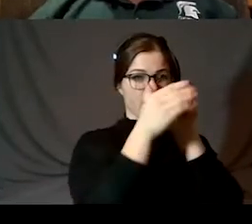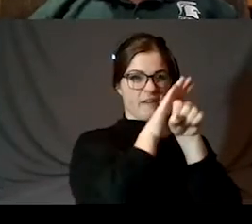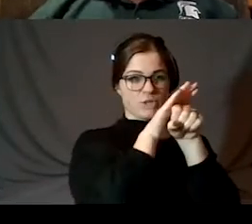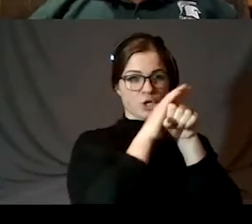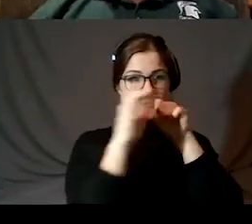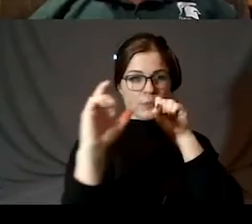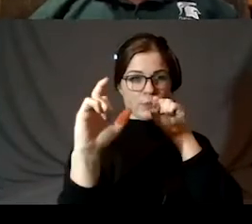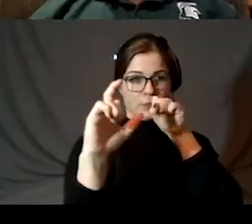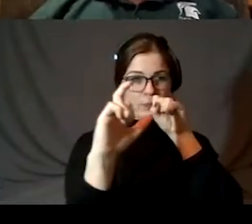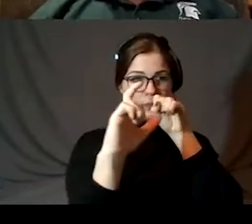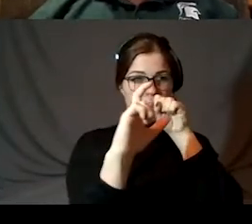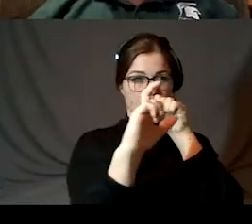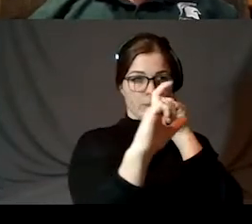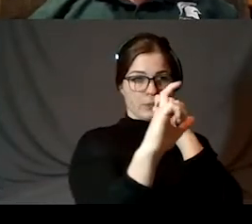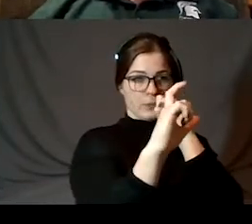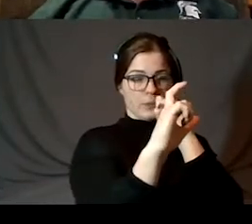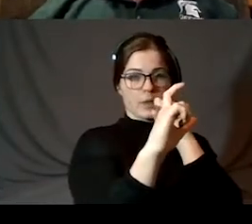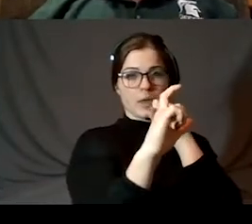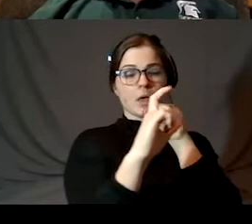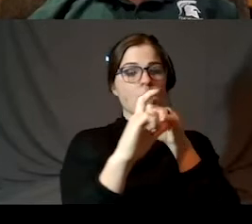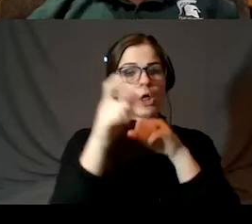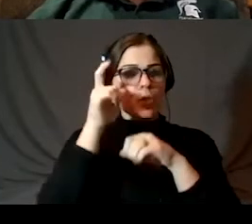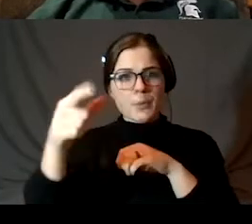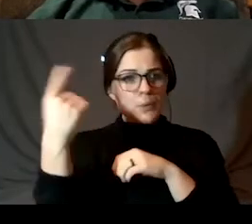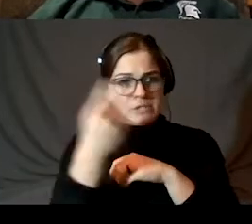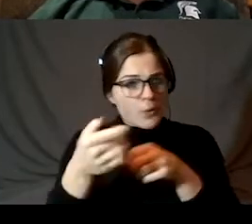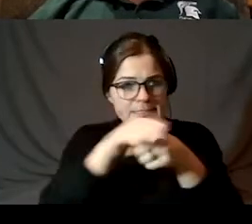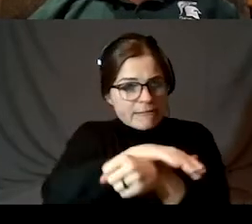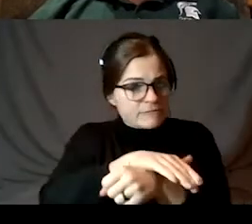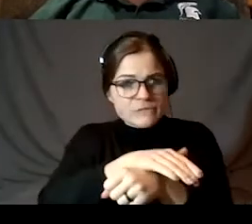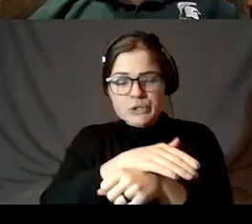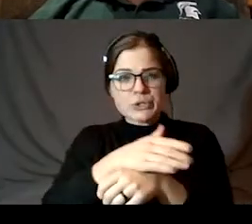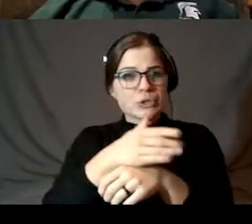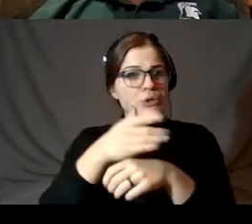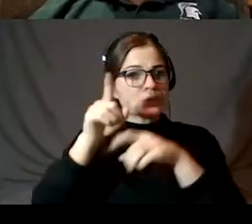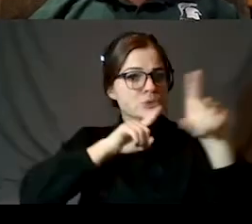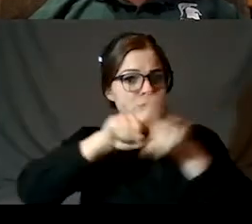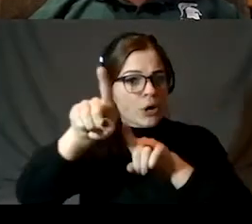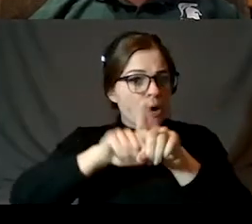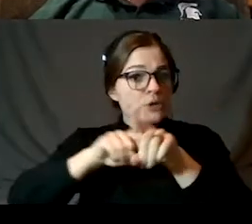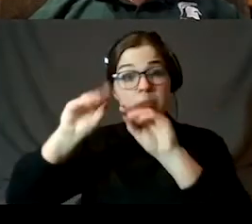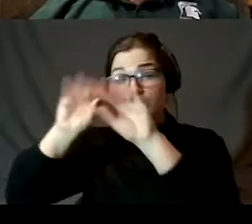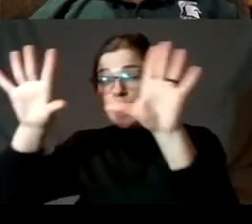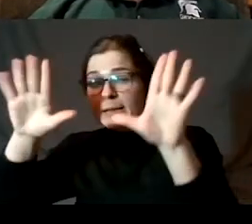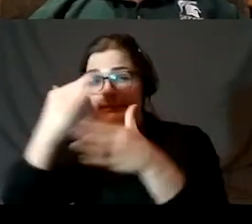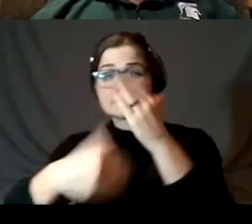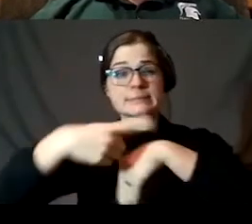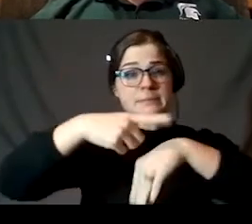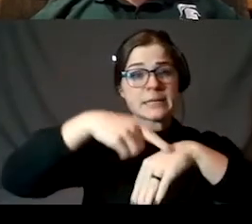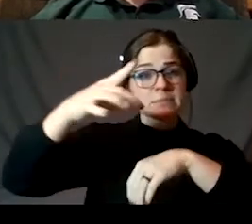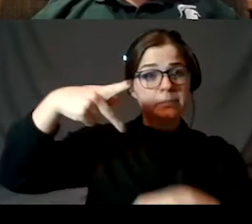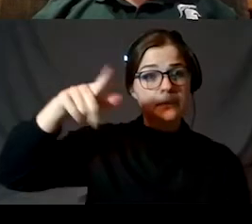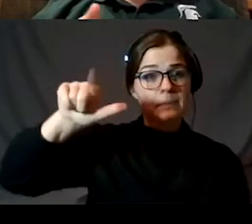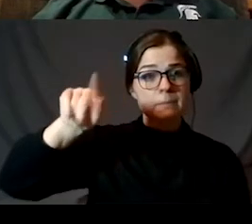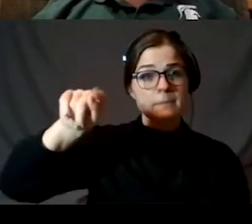constantly occulting faint stars. It frequently occults bright ones and sometimes it occults planets. So that